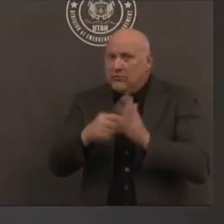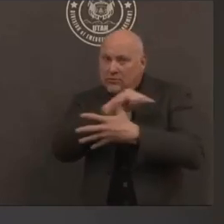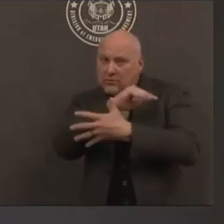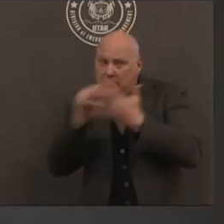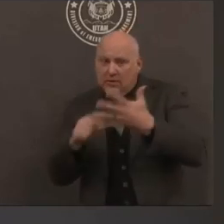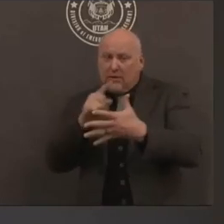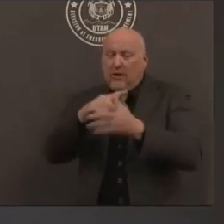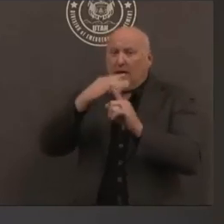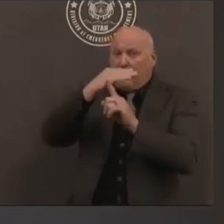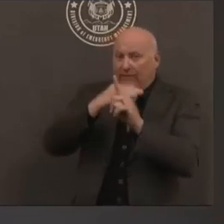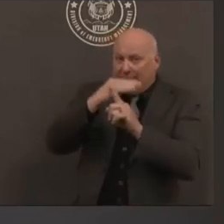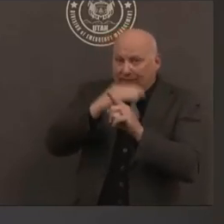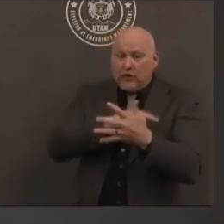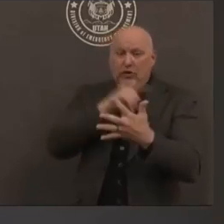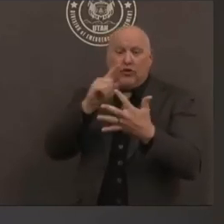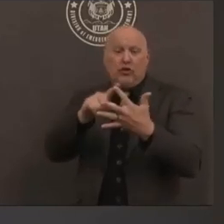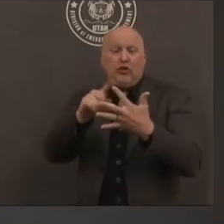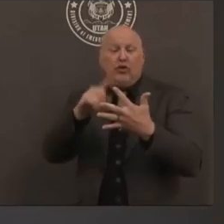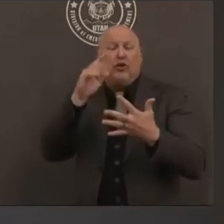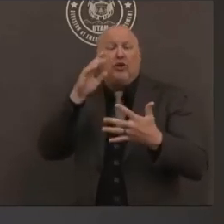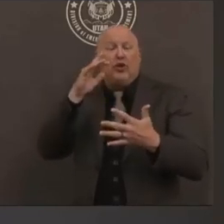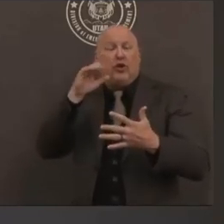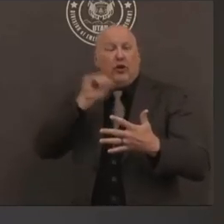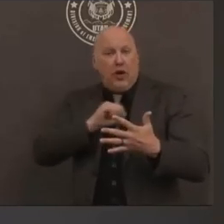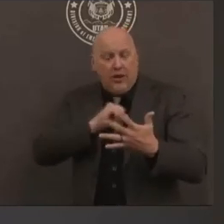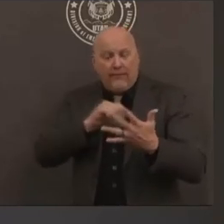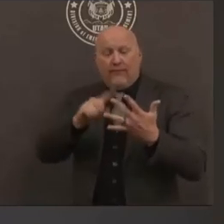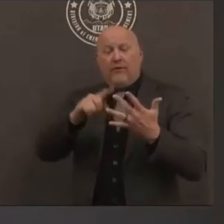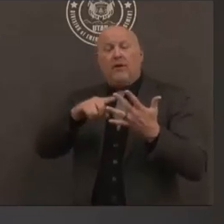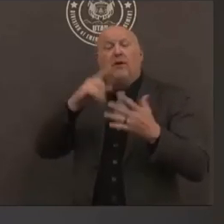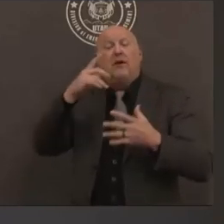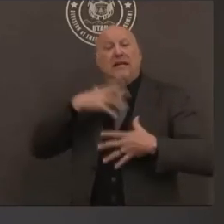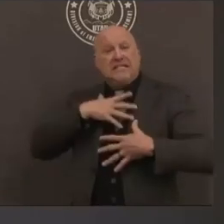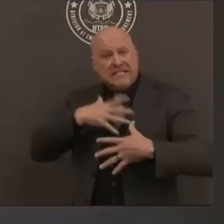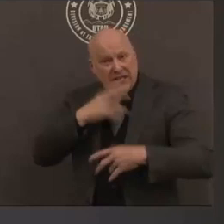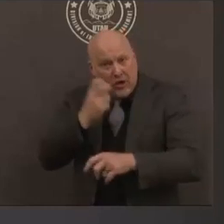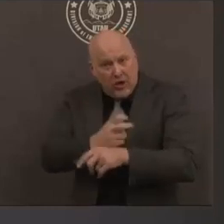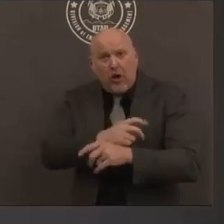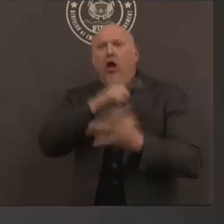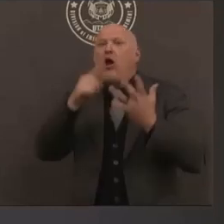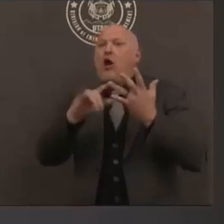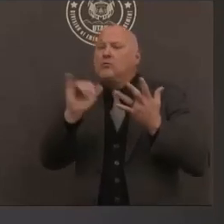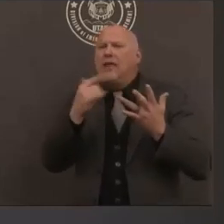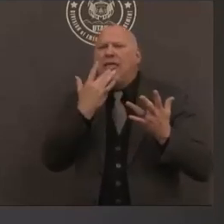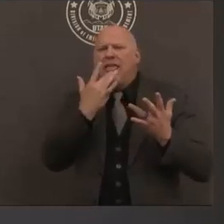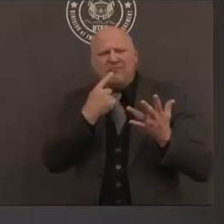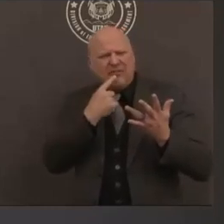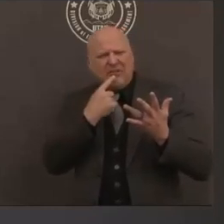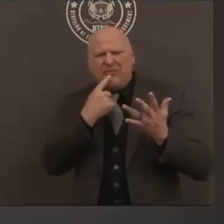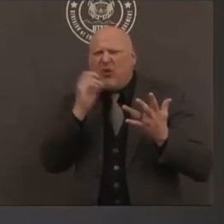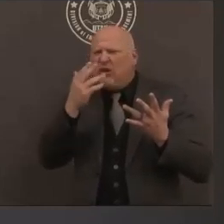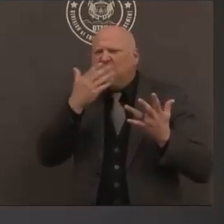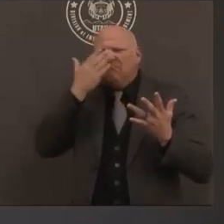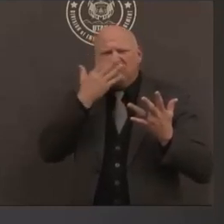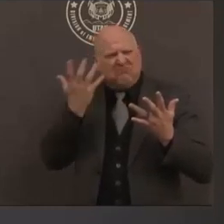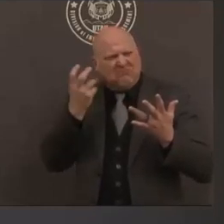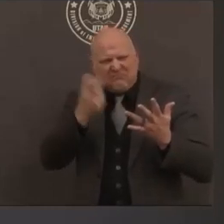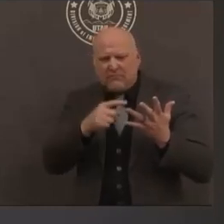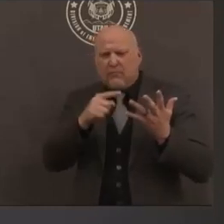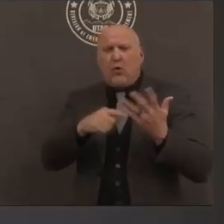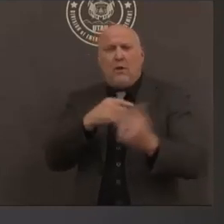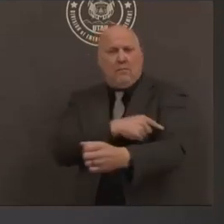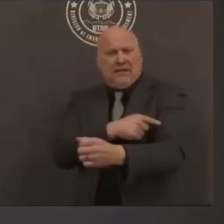if you are experiencing any of those no matter how mild certainly seek out testing it is very important for public health